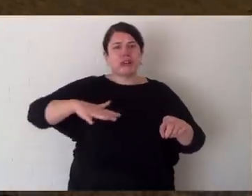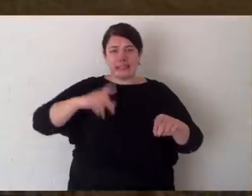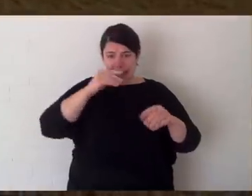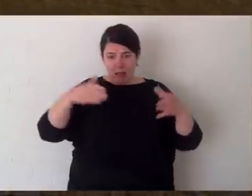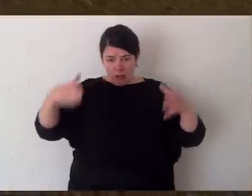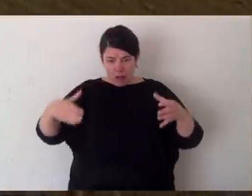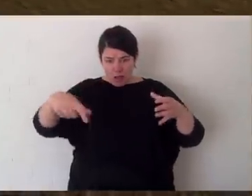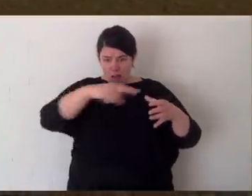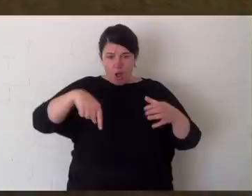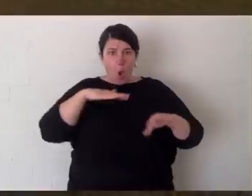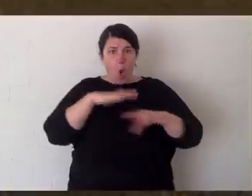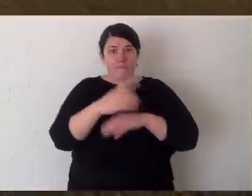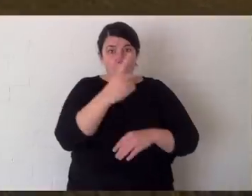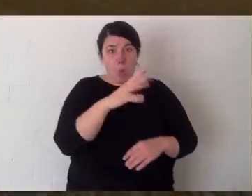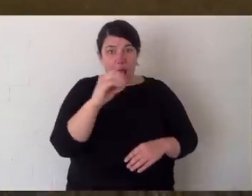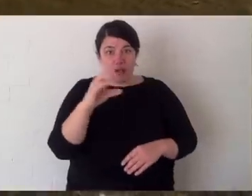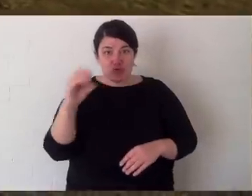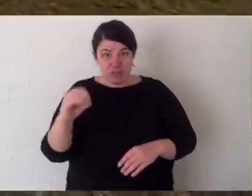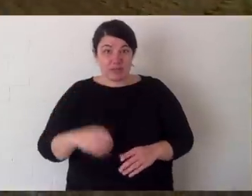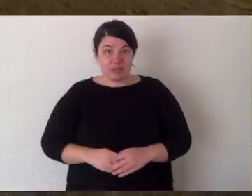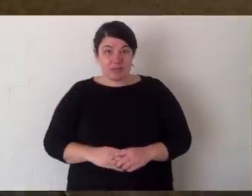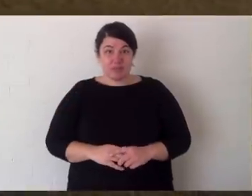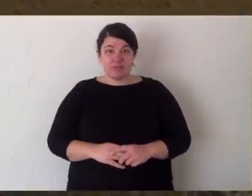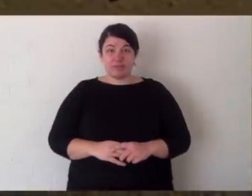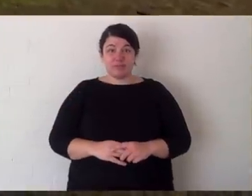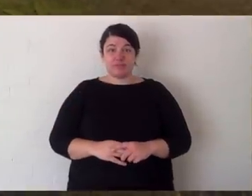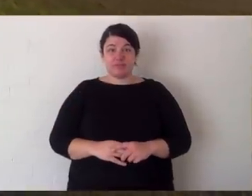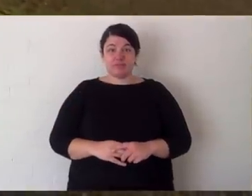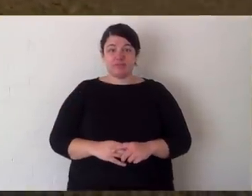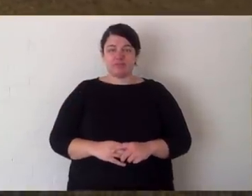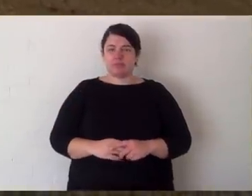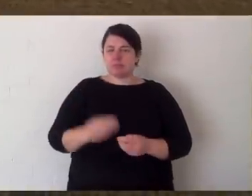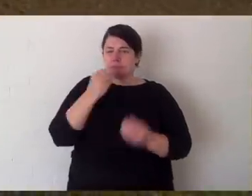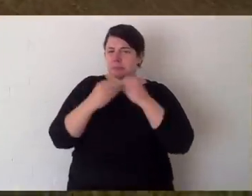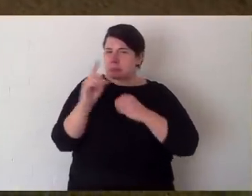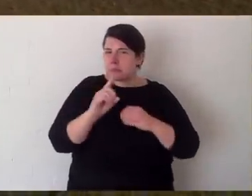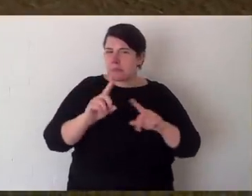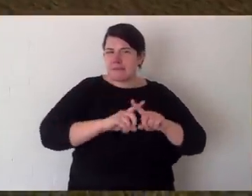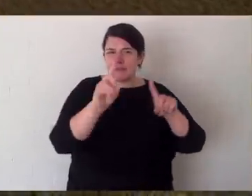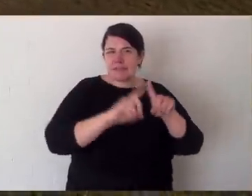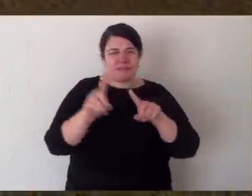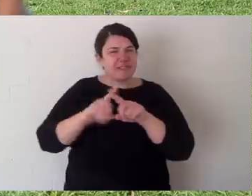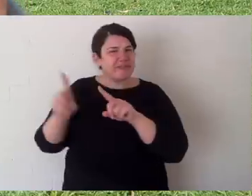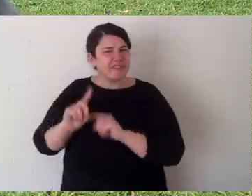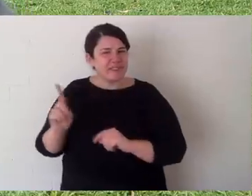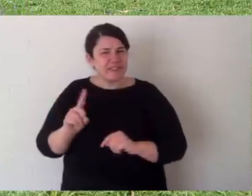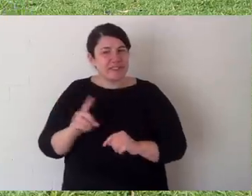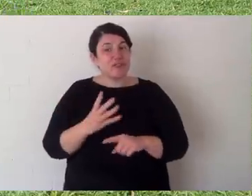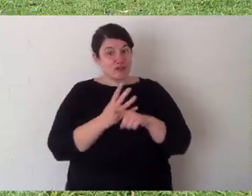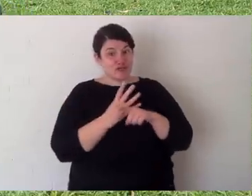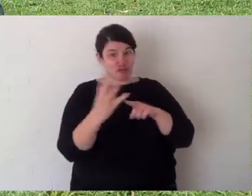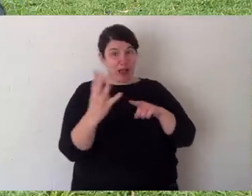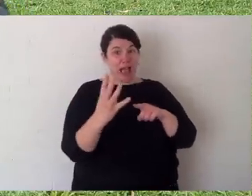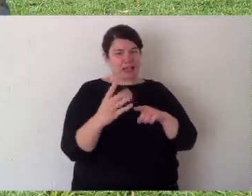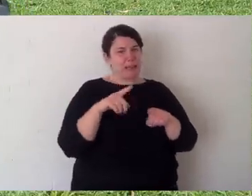plenty of food can get up to as high as hundreds of kangaroos in one spot. Kangaroos eat a range of different